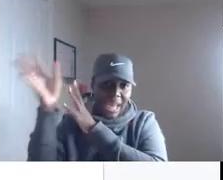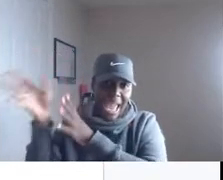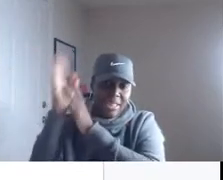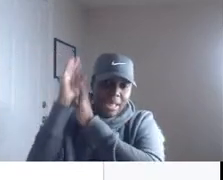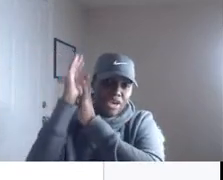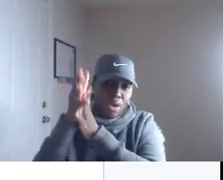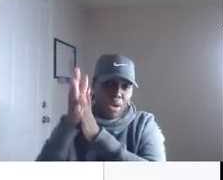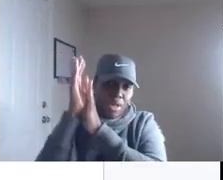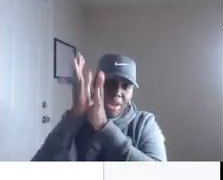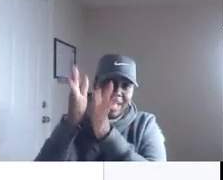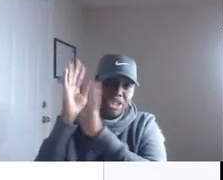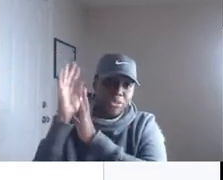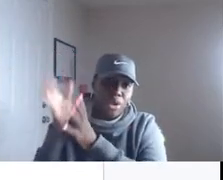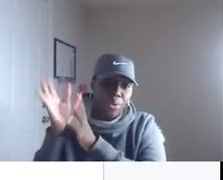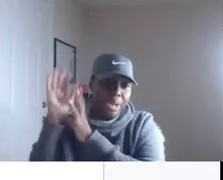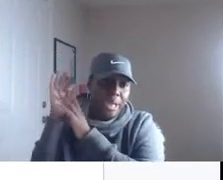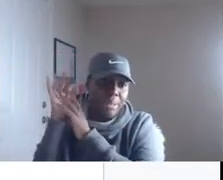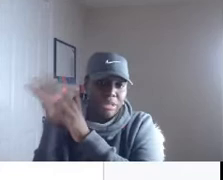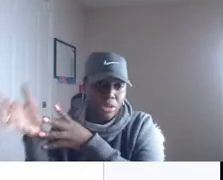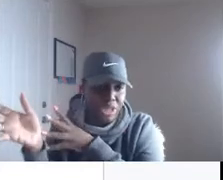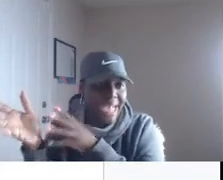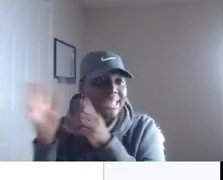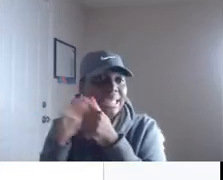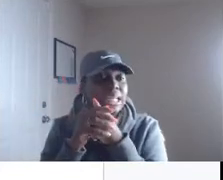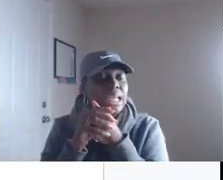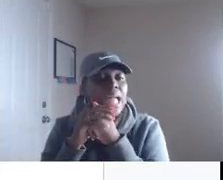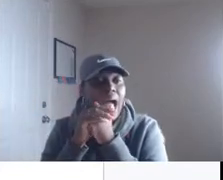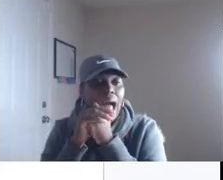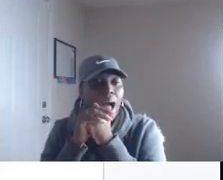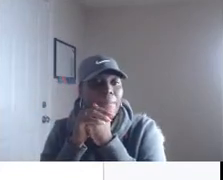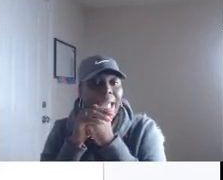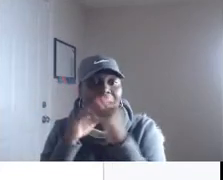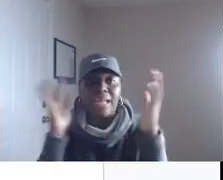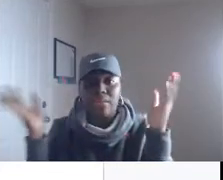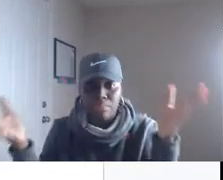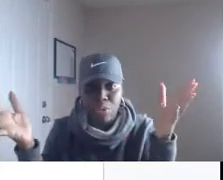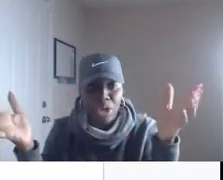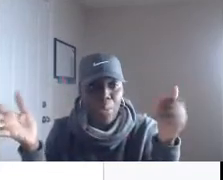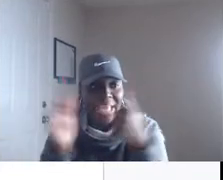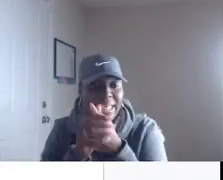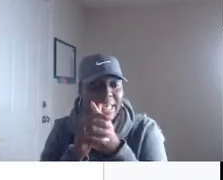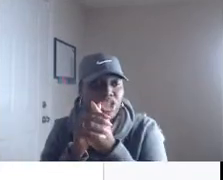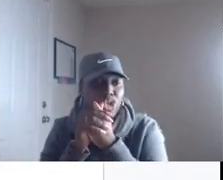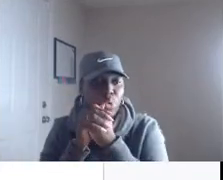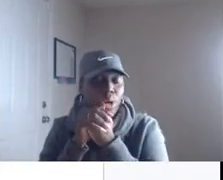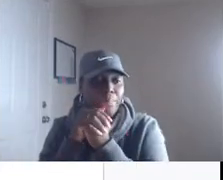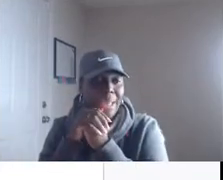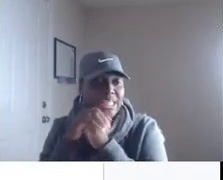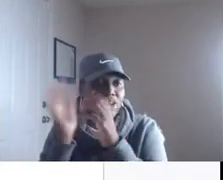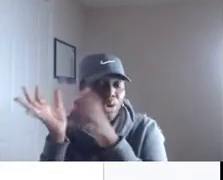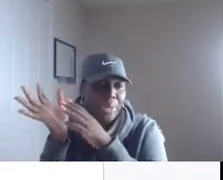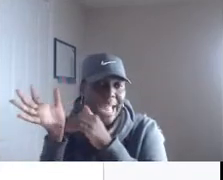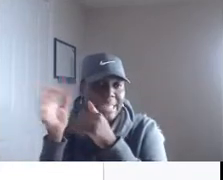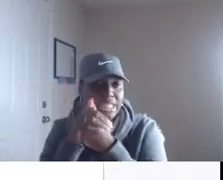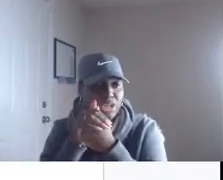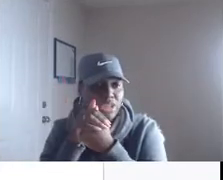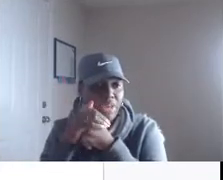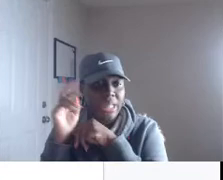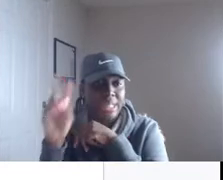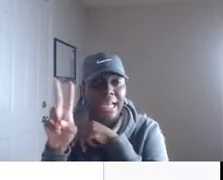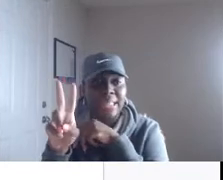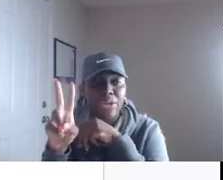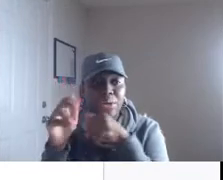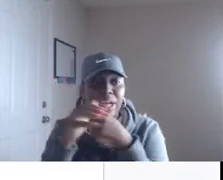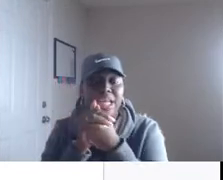in a the the national notary association um and you can go ahead and get your basic notary agent